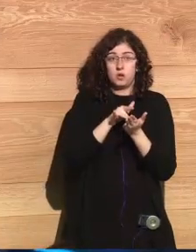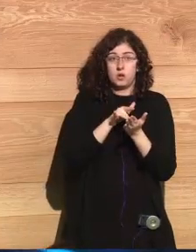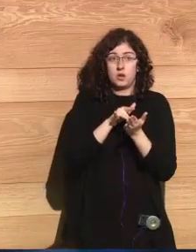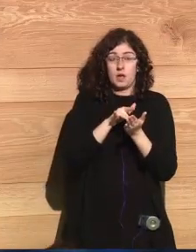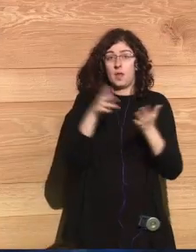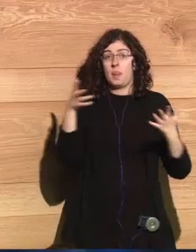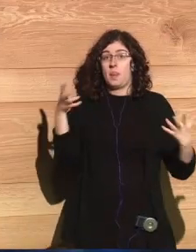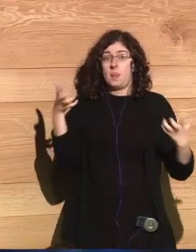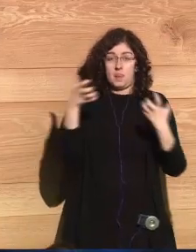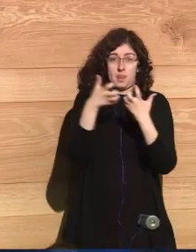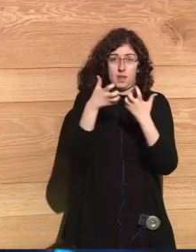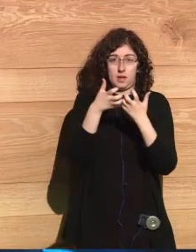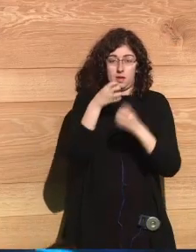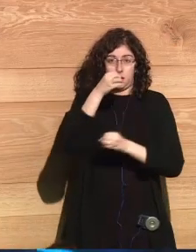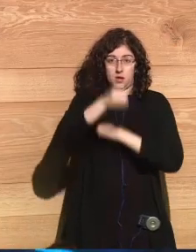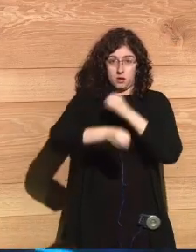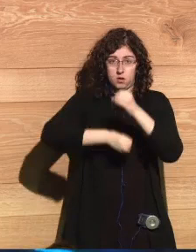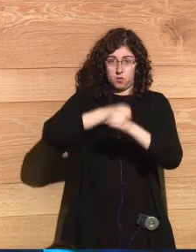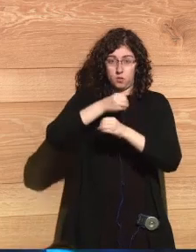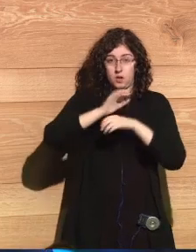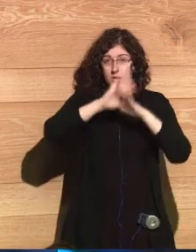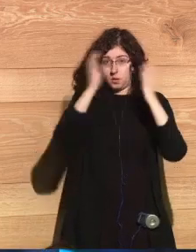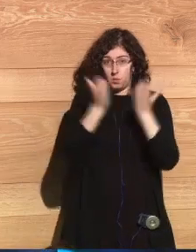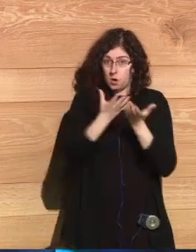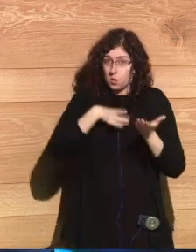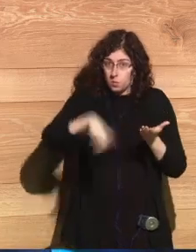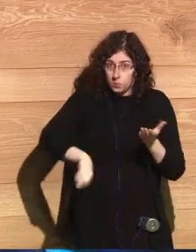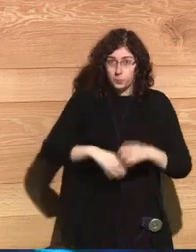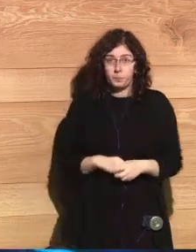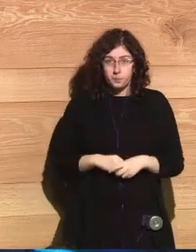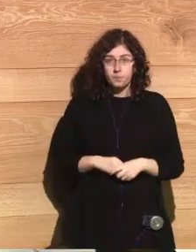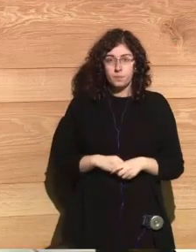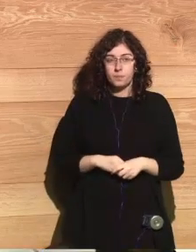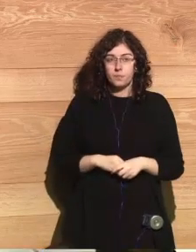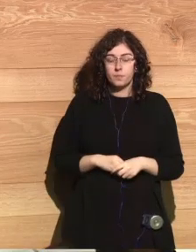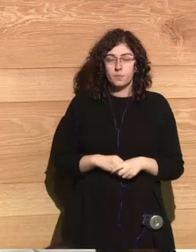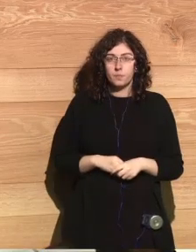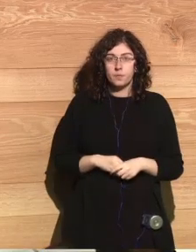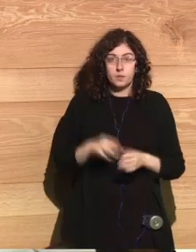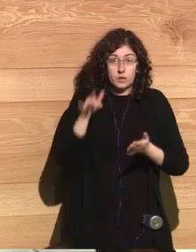seven of those could have caused a worldwide nuclear war.